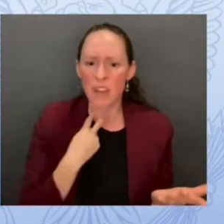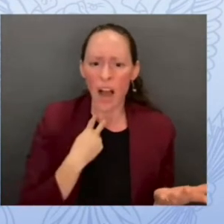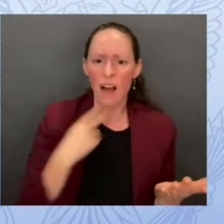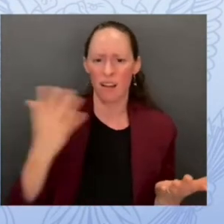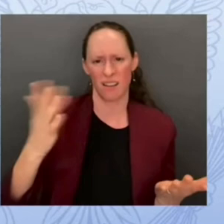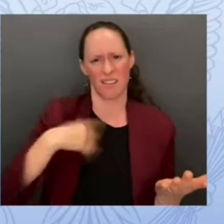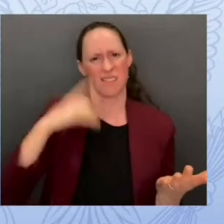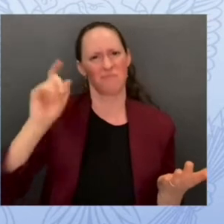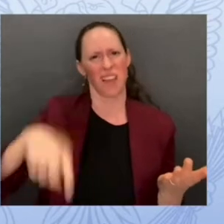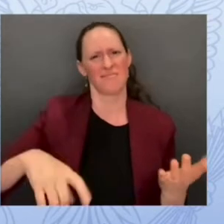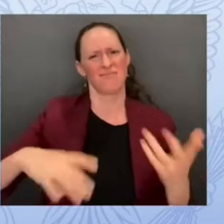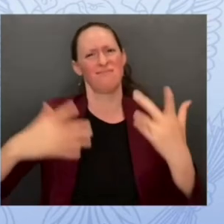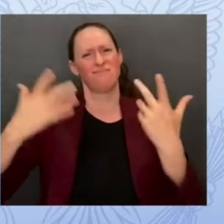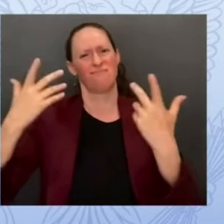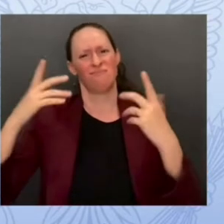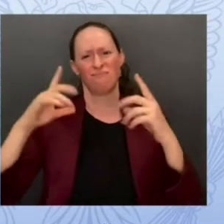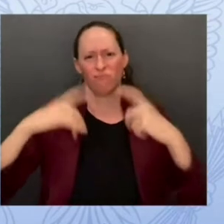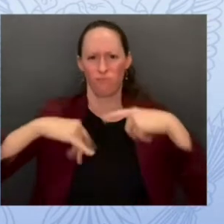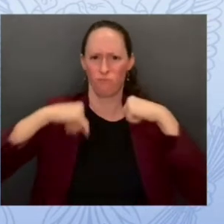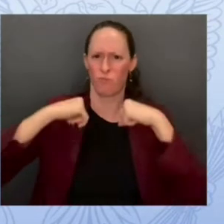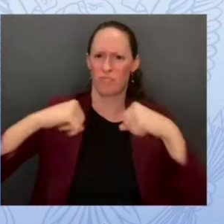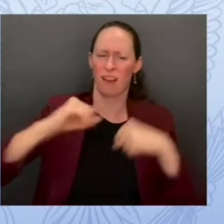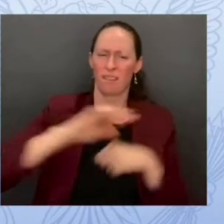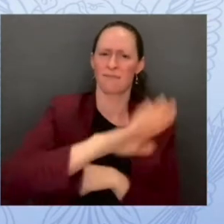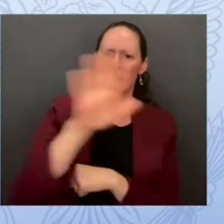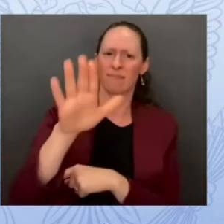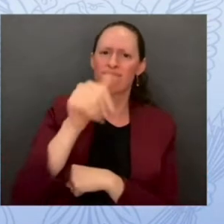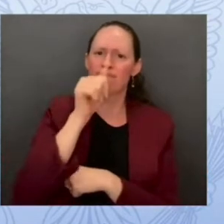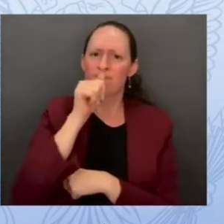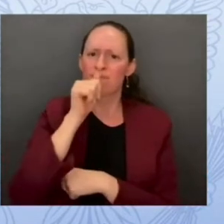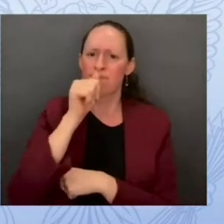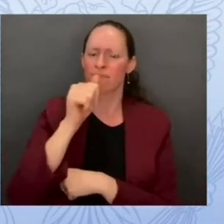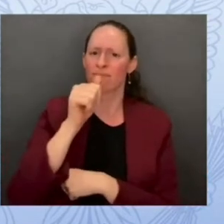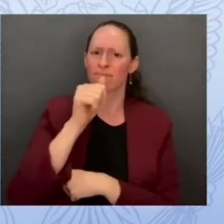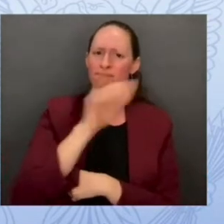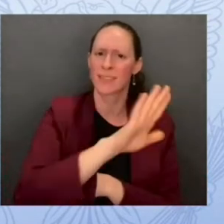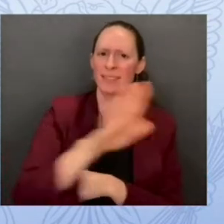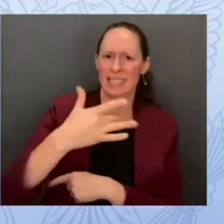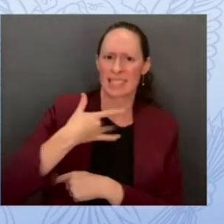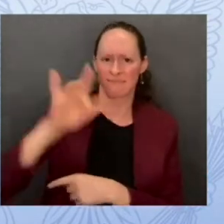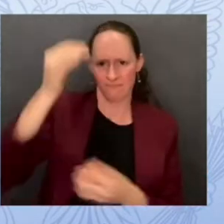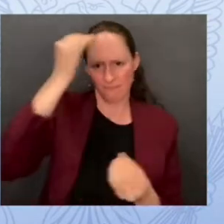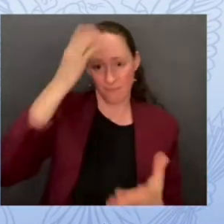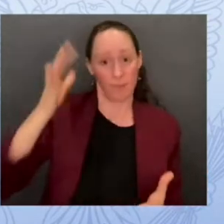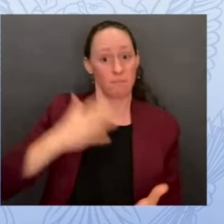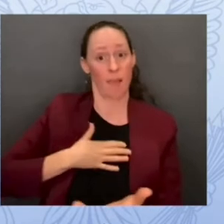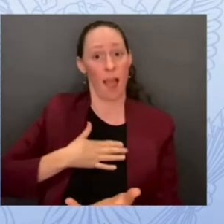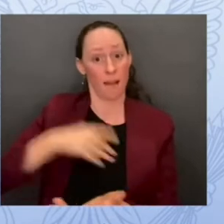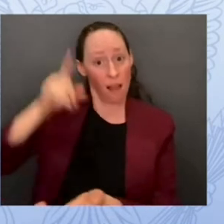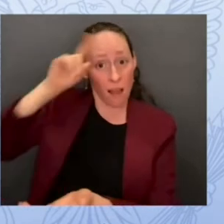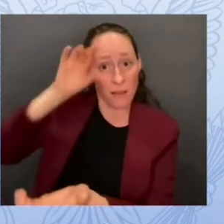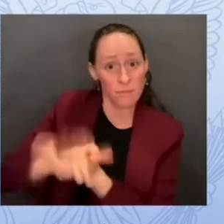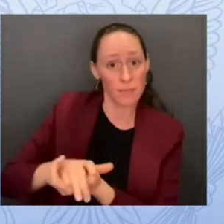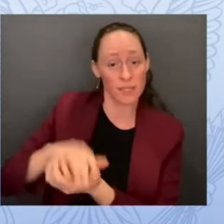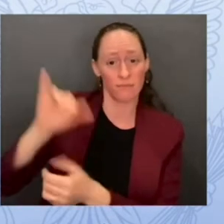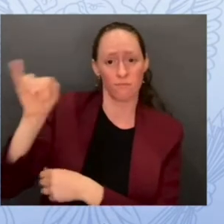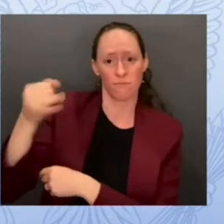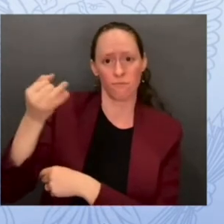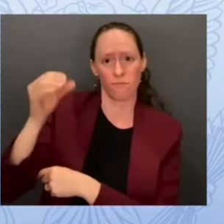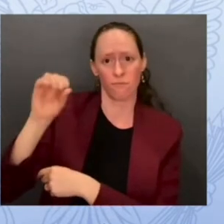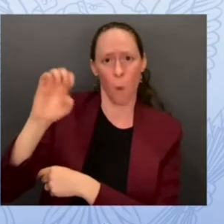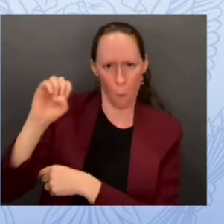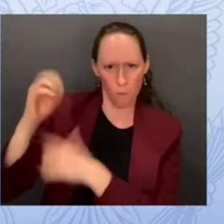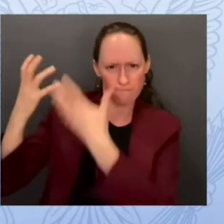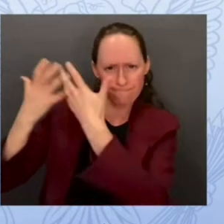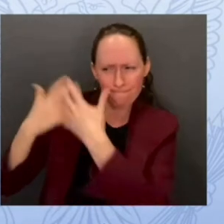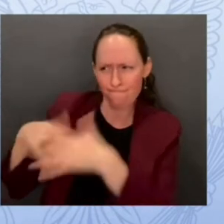husband Joe is bringing together experts from across his administration to help strengthen cyber